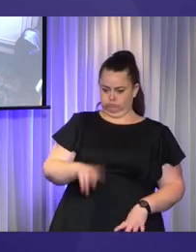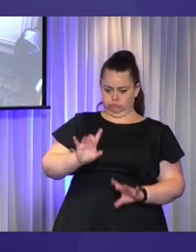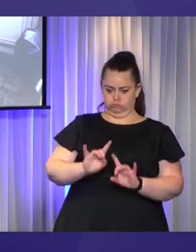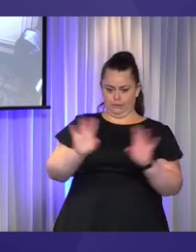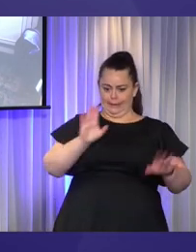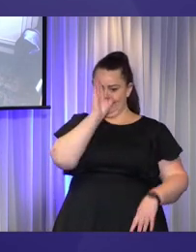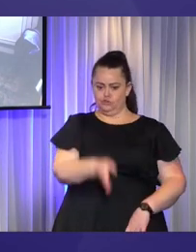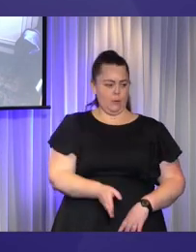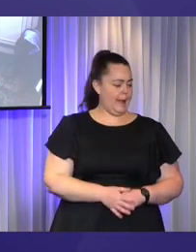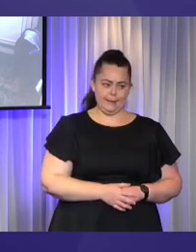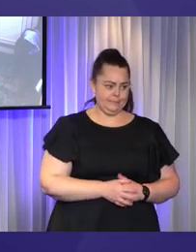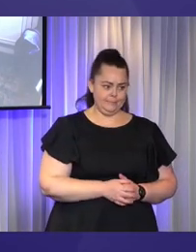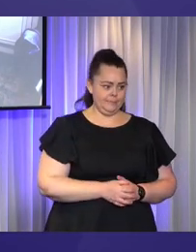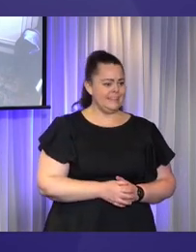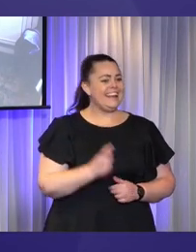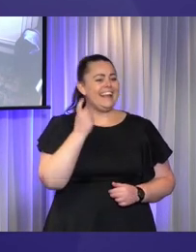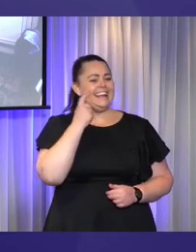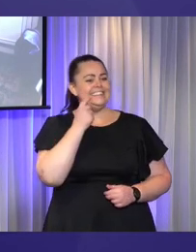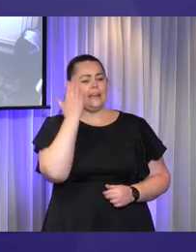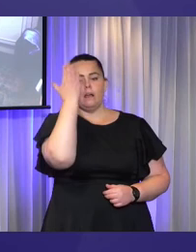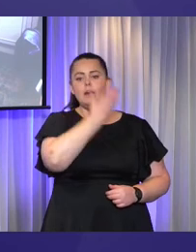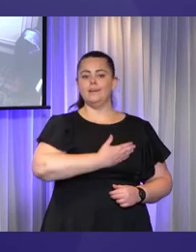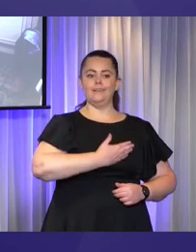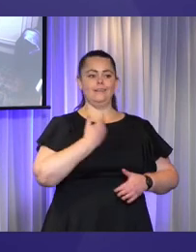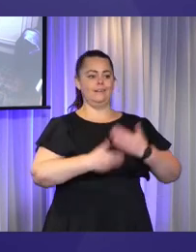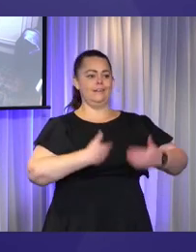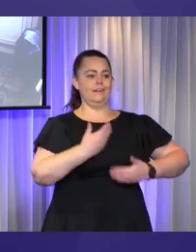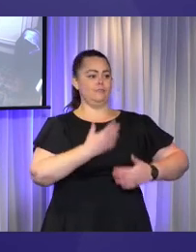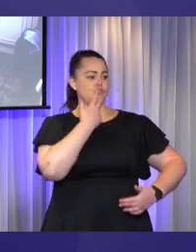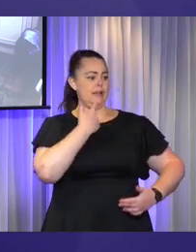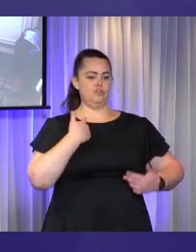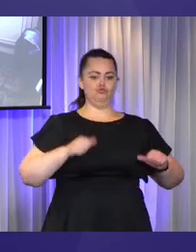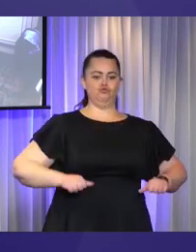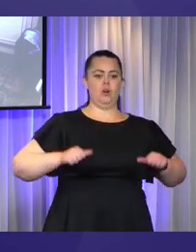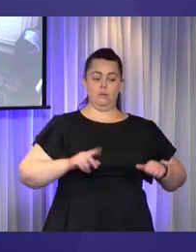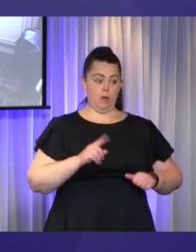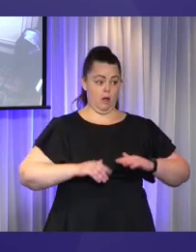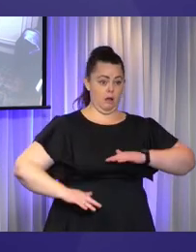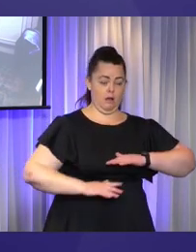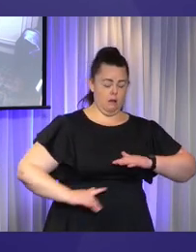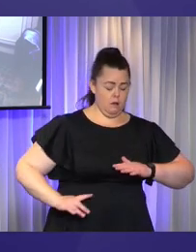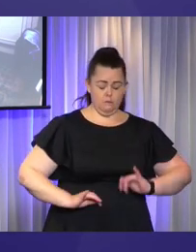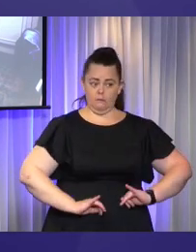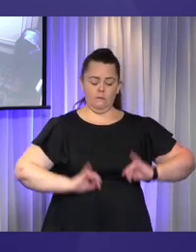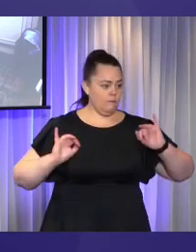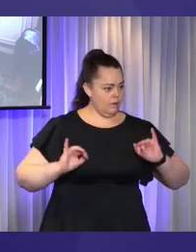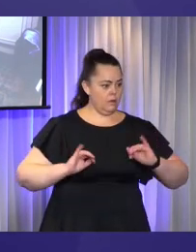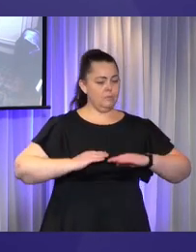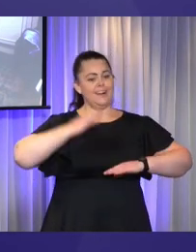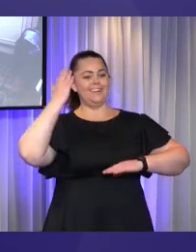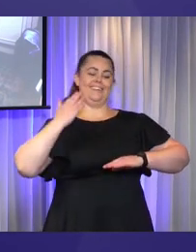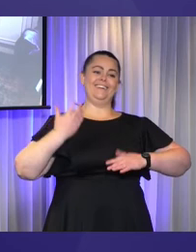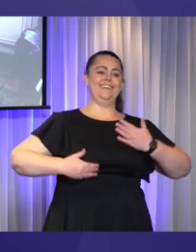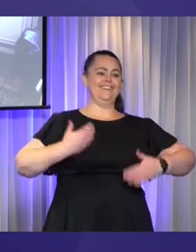It's easy to try and mask and pretend you're doing okay when you're not. And I think it's about